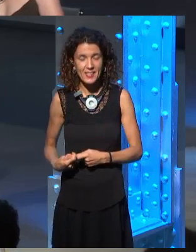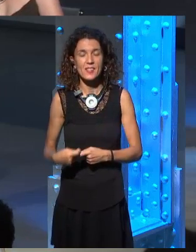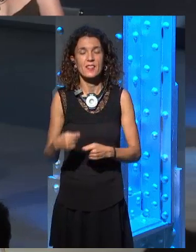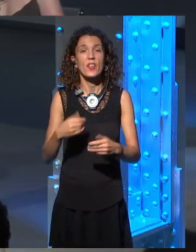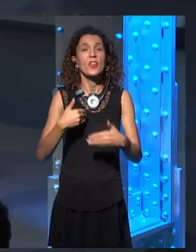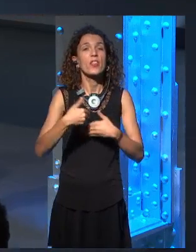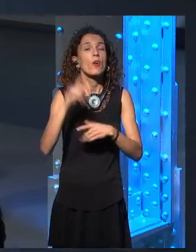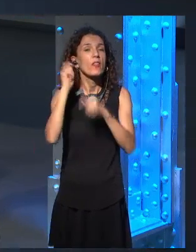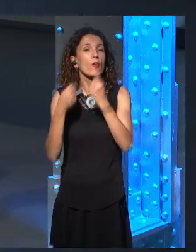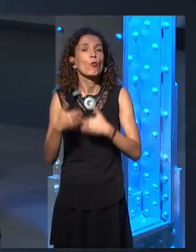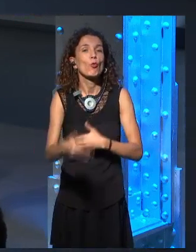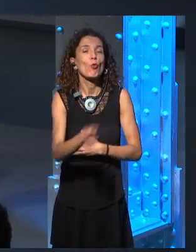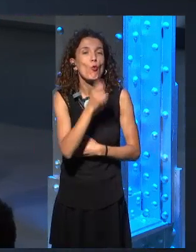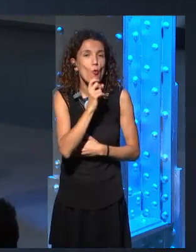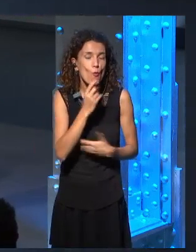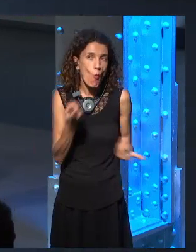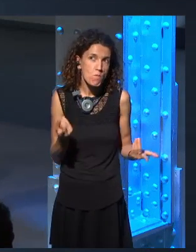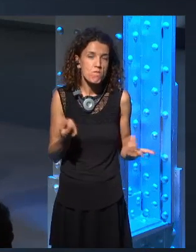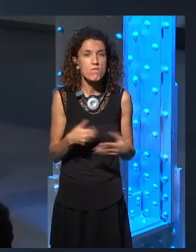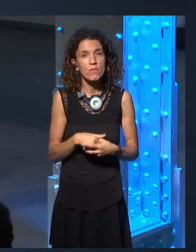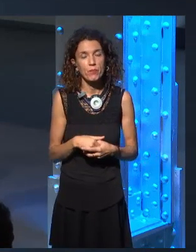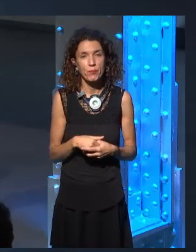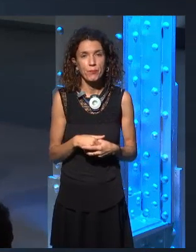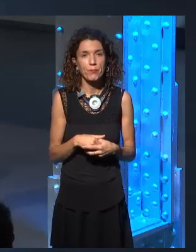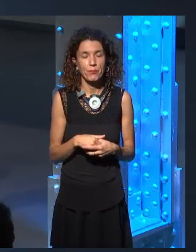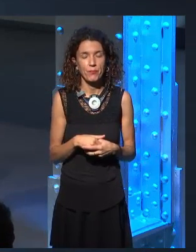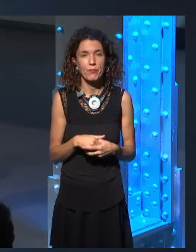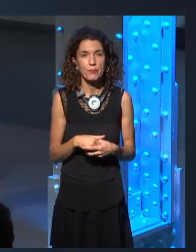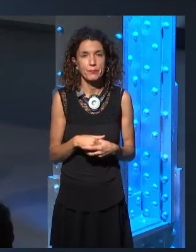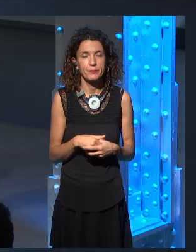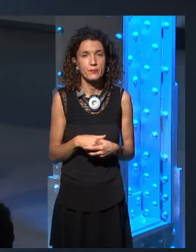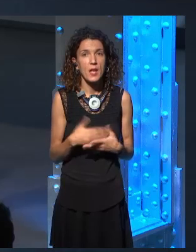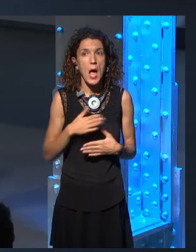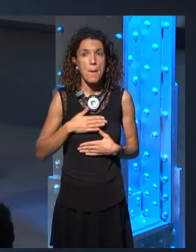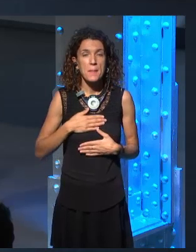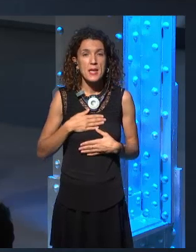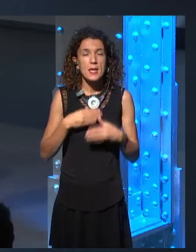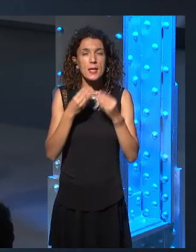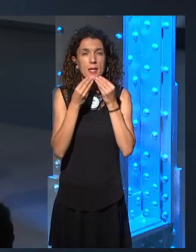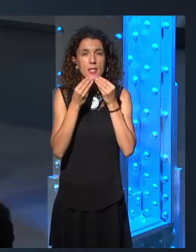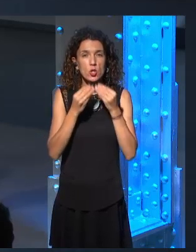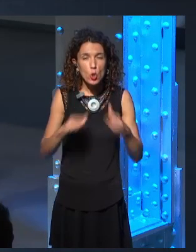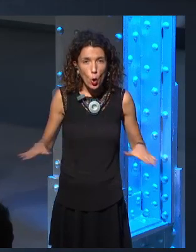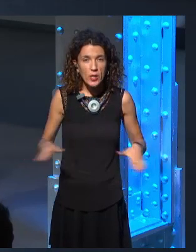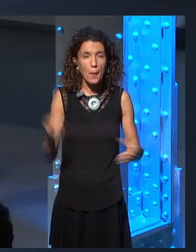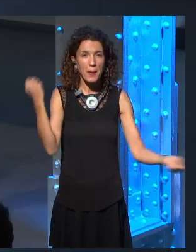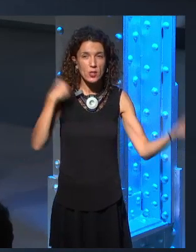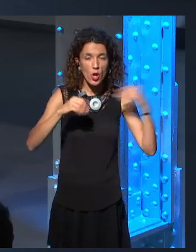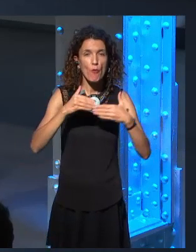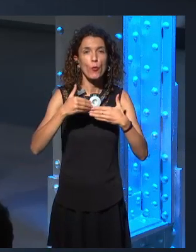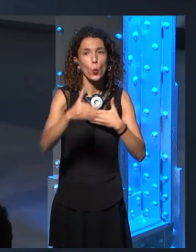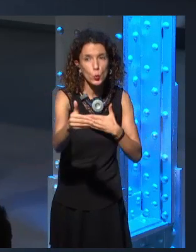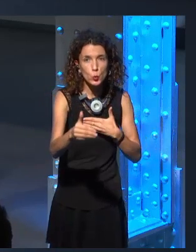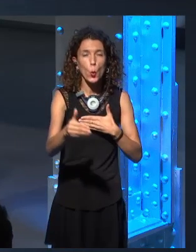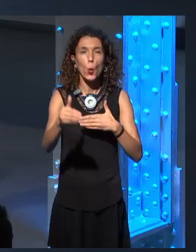I, I'm very ambivalent about any and all theories related to time travel. As long as a fire, even though, uh,